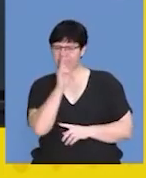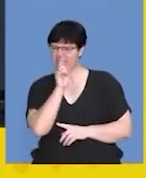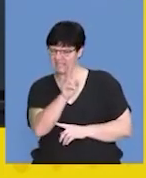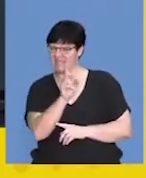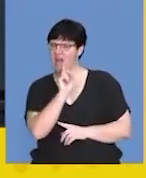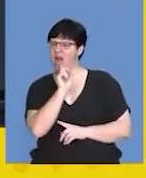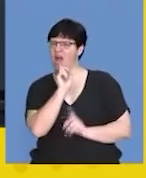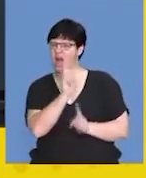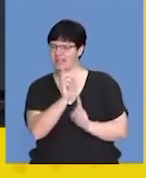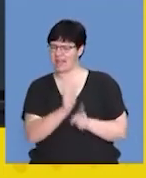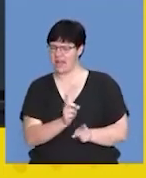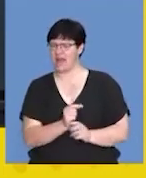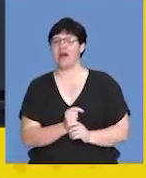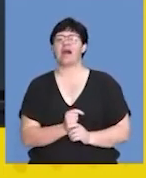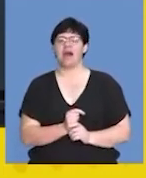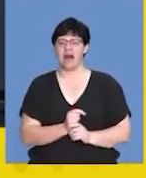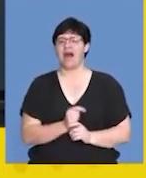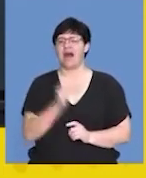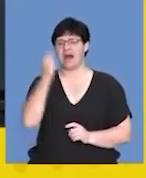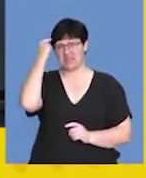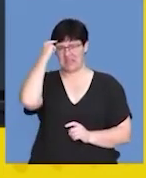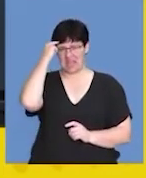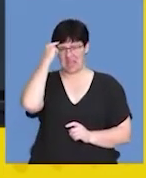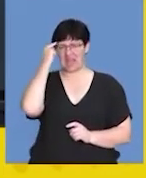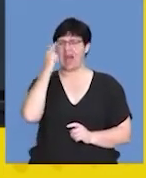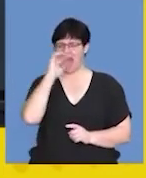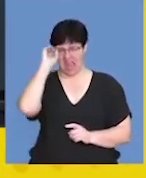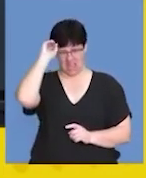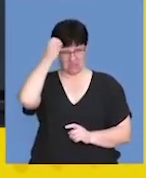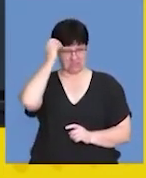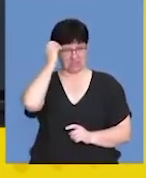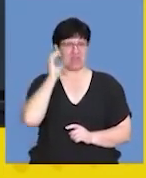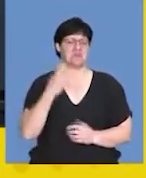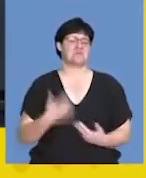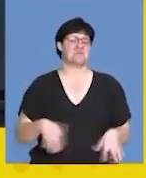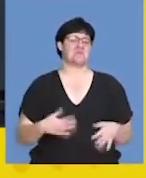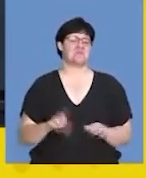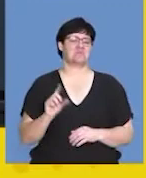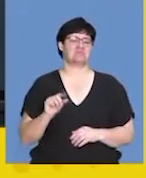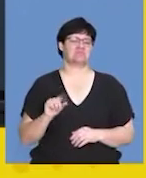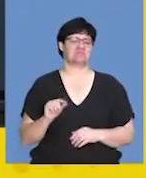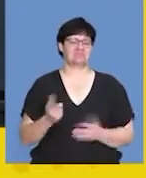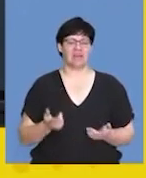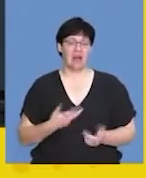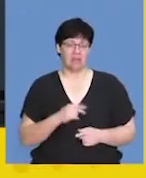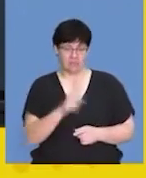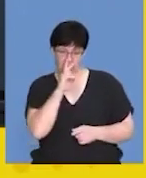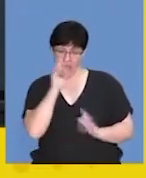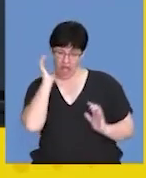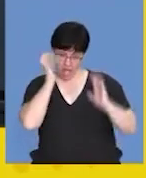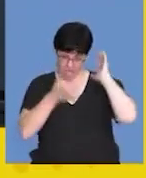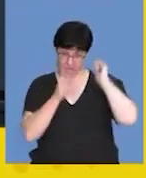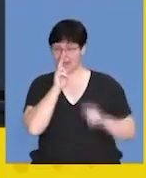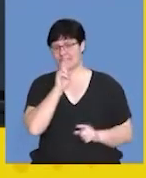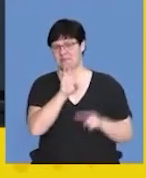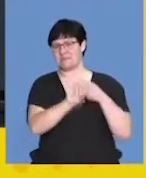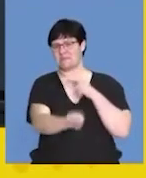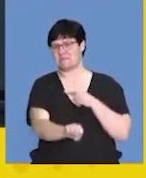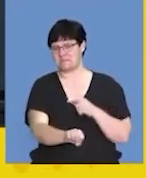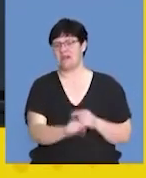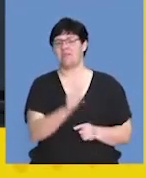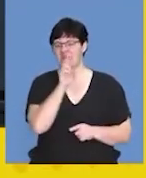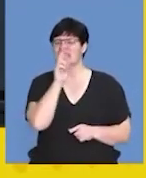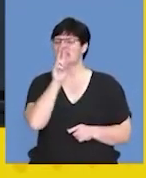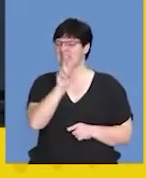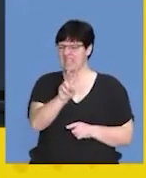your answers. And I think there's some interesting trends in your answers. And I can understand the confusion that you guys have picked up. So, let's look at these